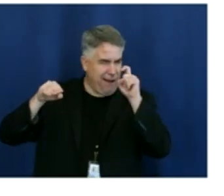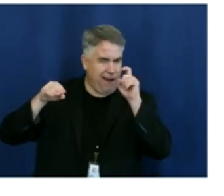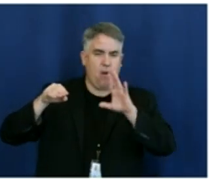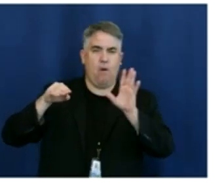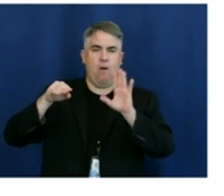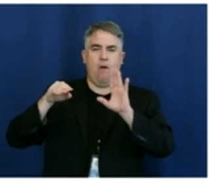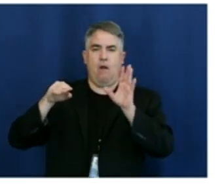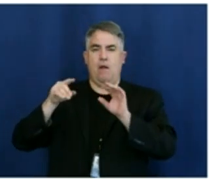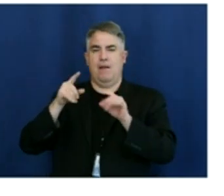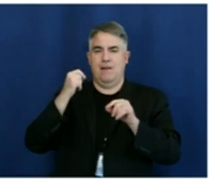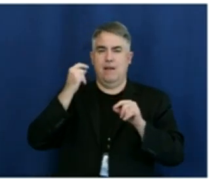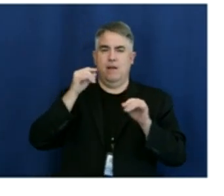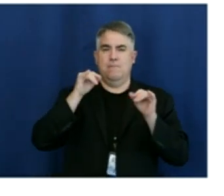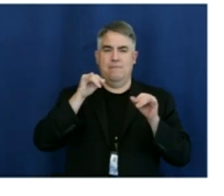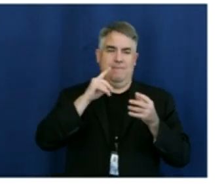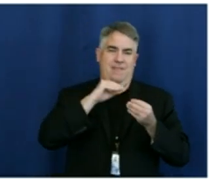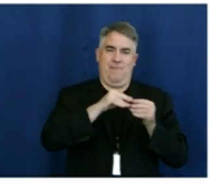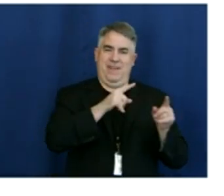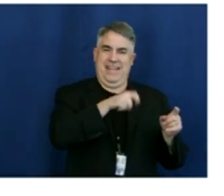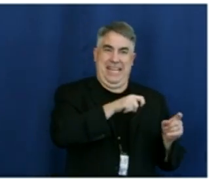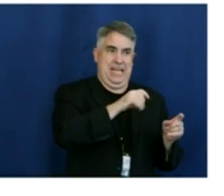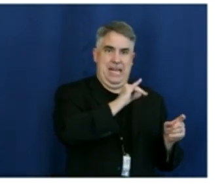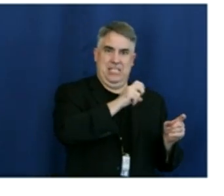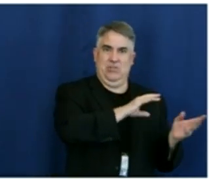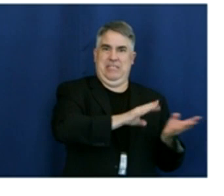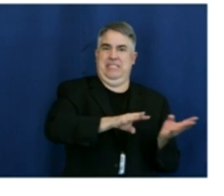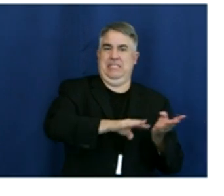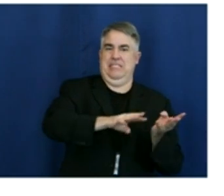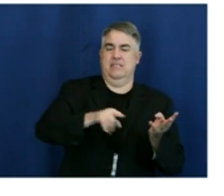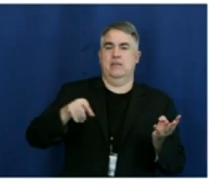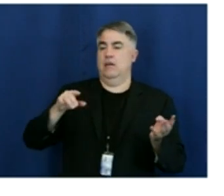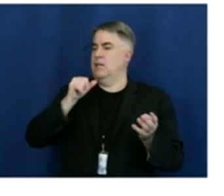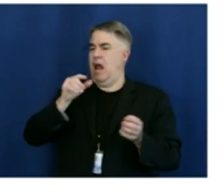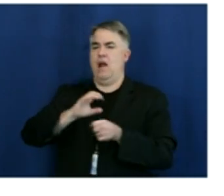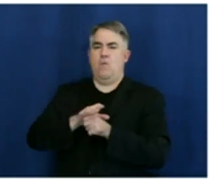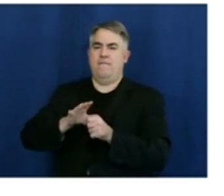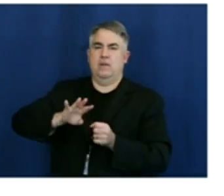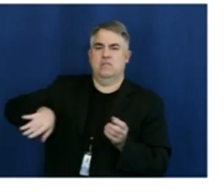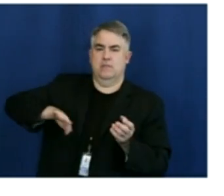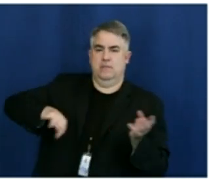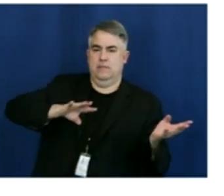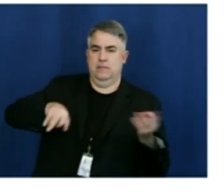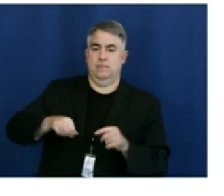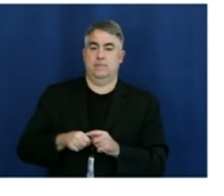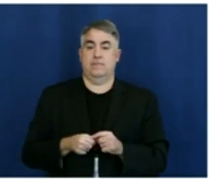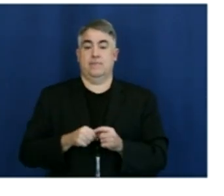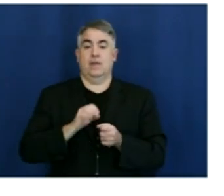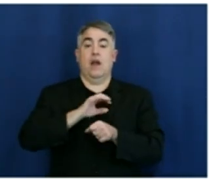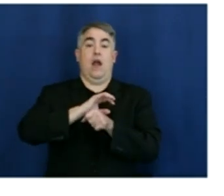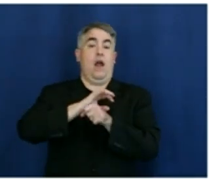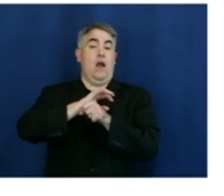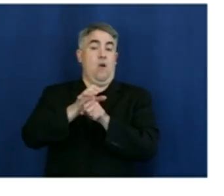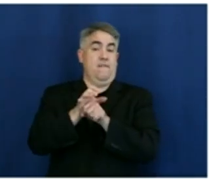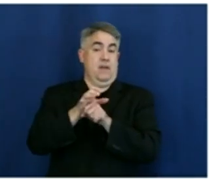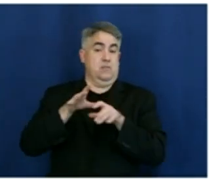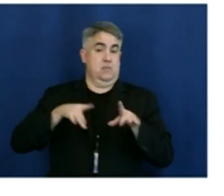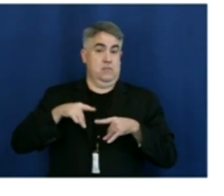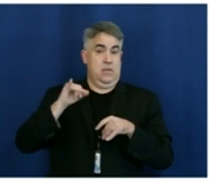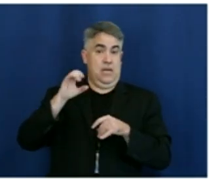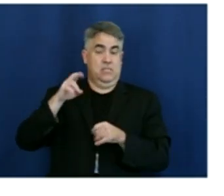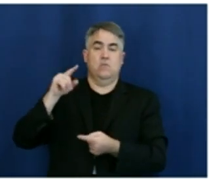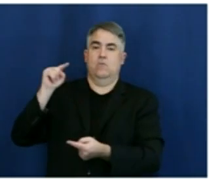change in this number, uh, even though we are headed in a, in a better direction, uh, overall with cases and generally with COVID related